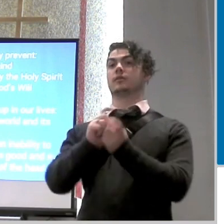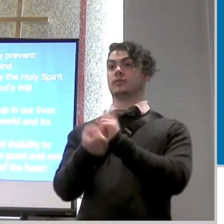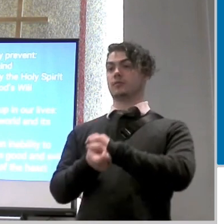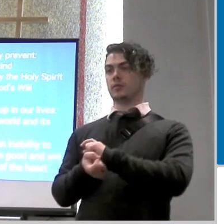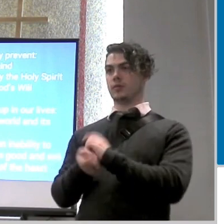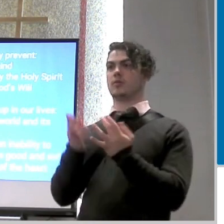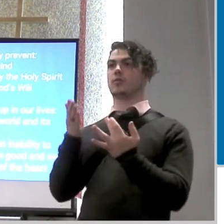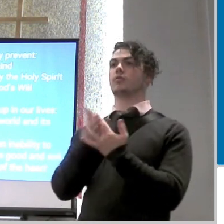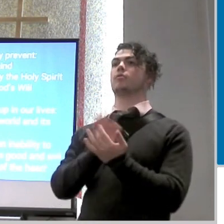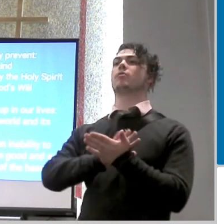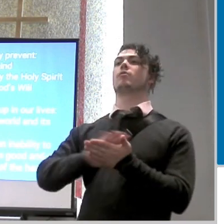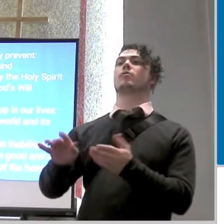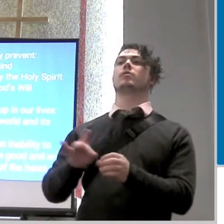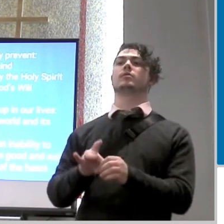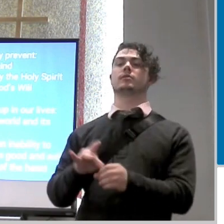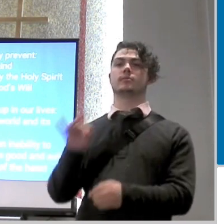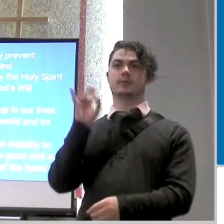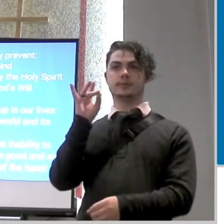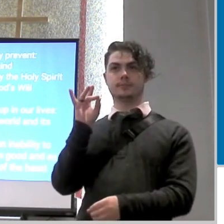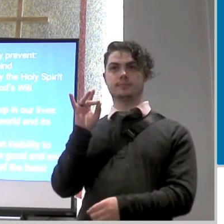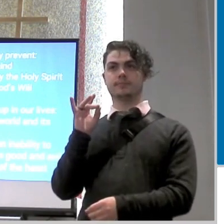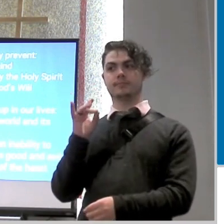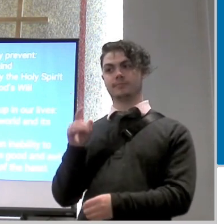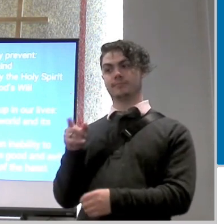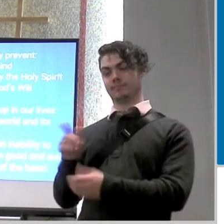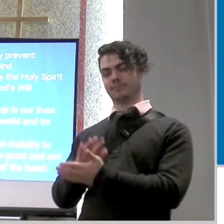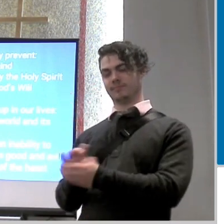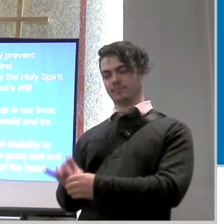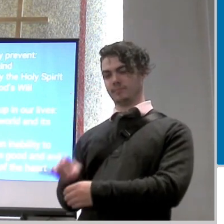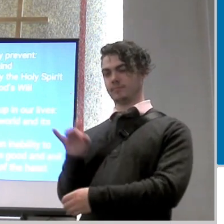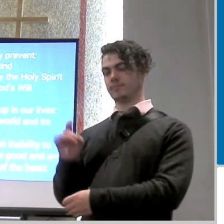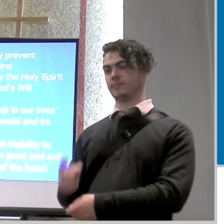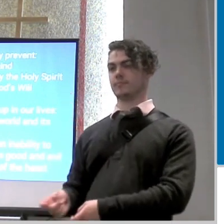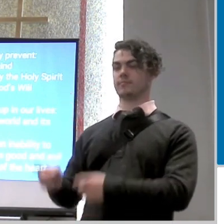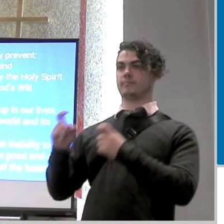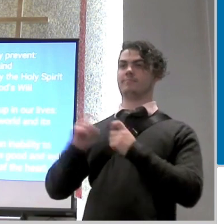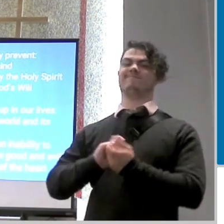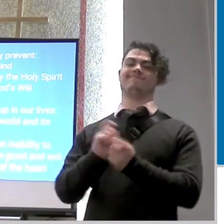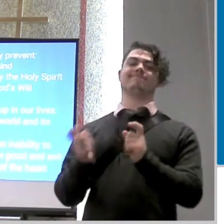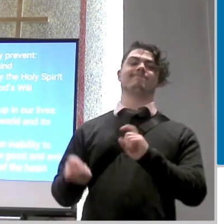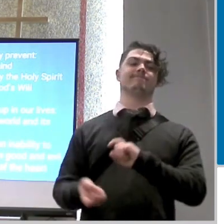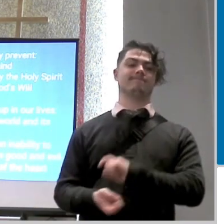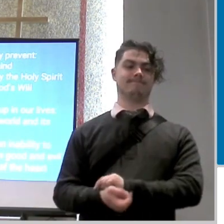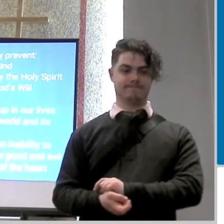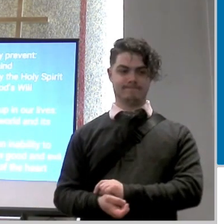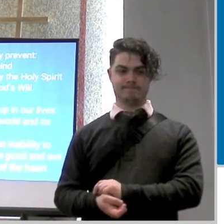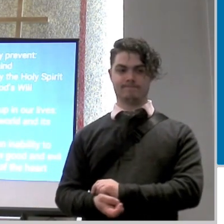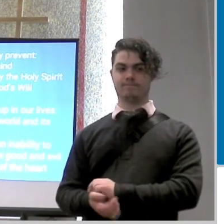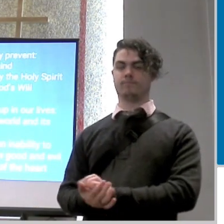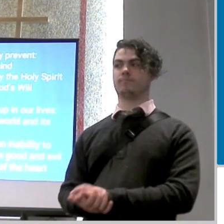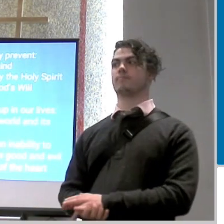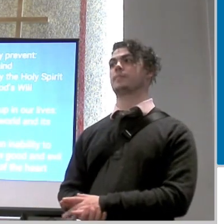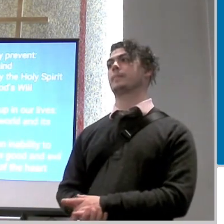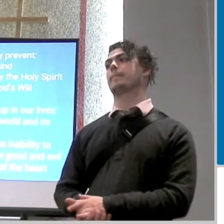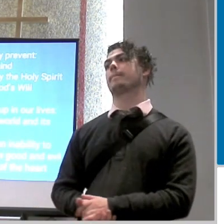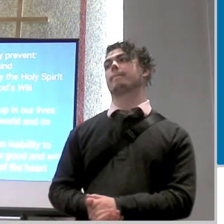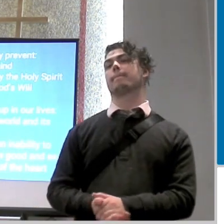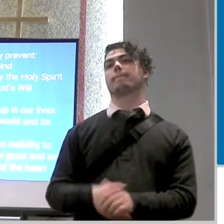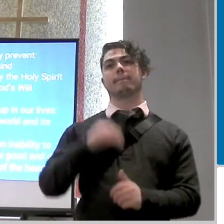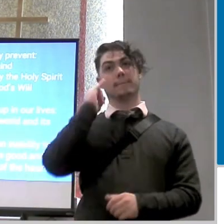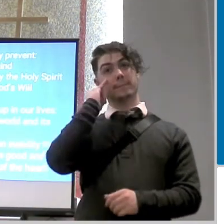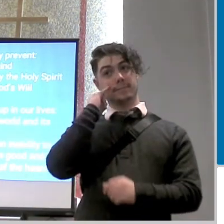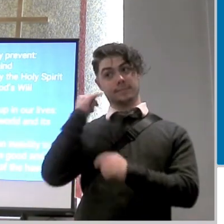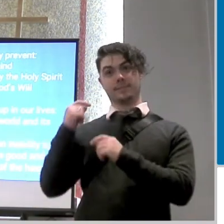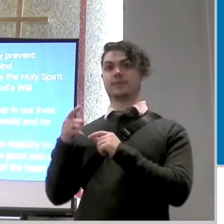change should be happening over time and we should be able to discern god's will but when we give in a give way to the